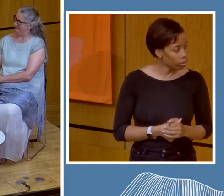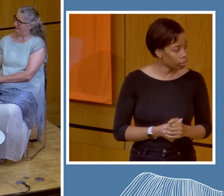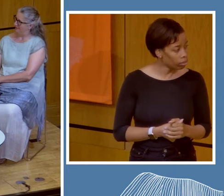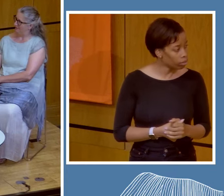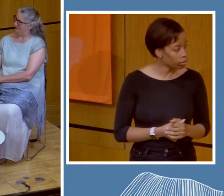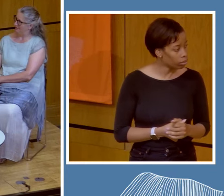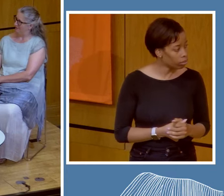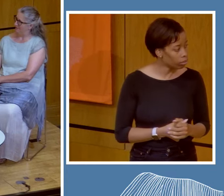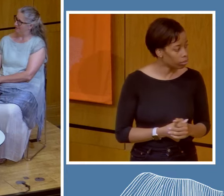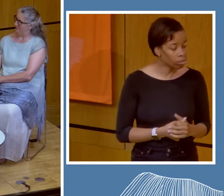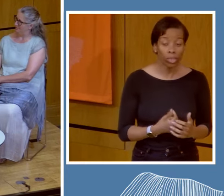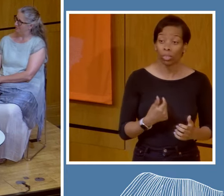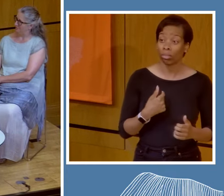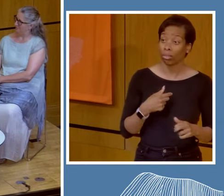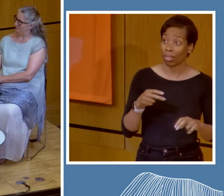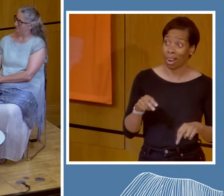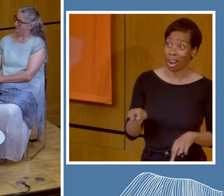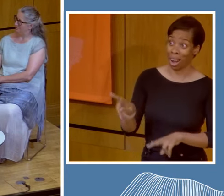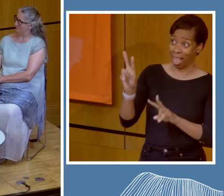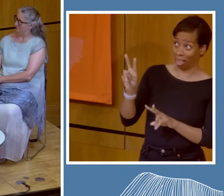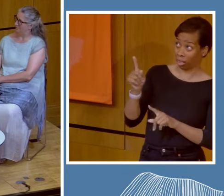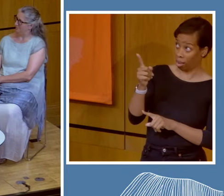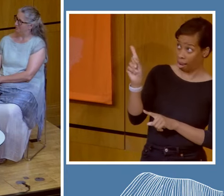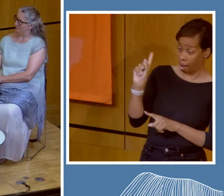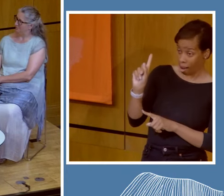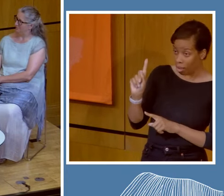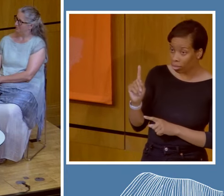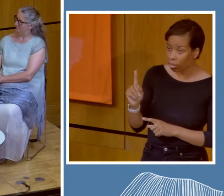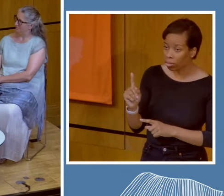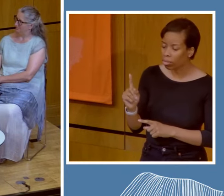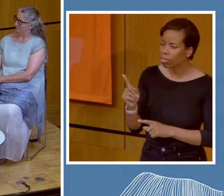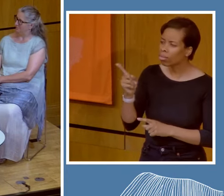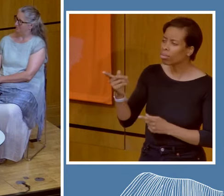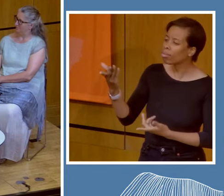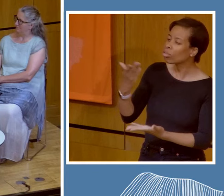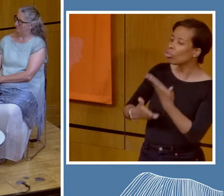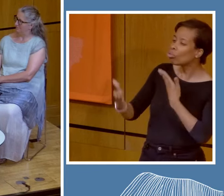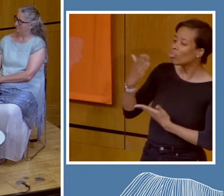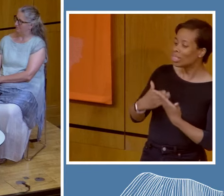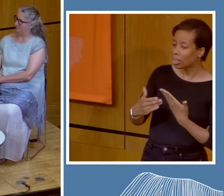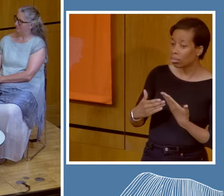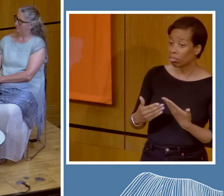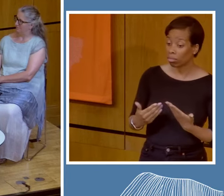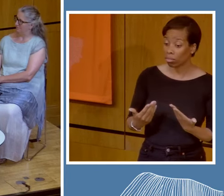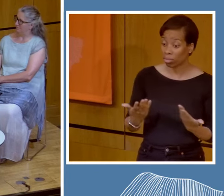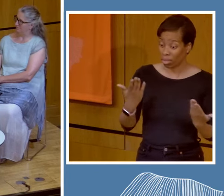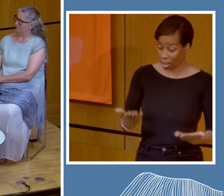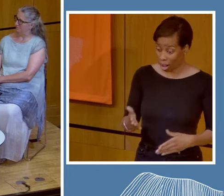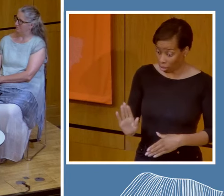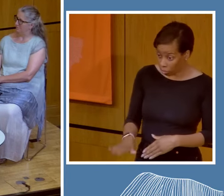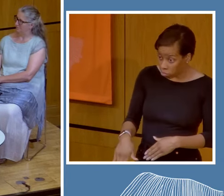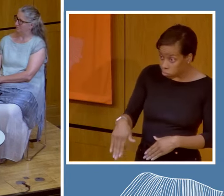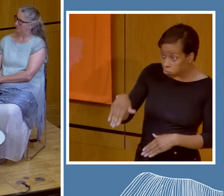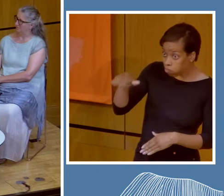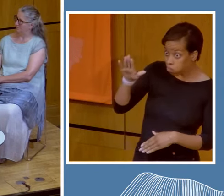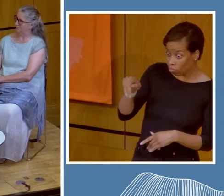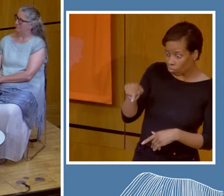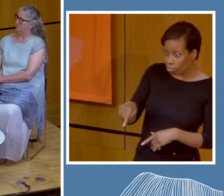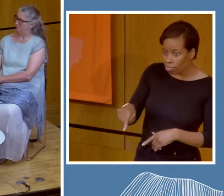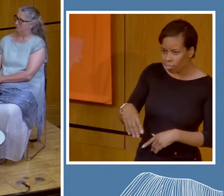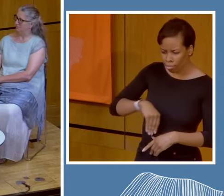Our elders have stories where a lot of our young people that are coming into the world today are our old elders